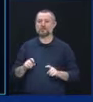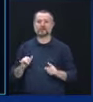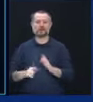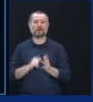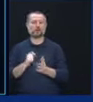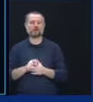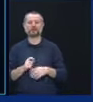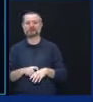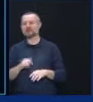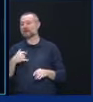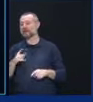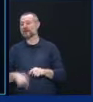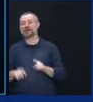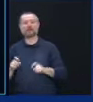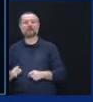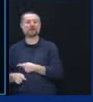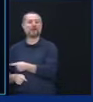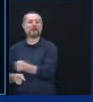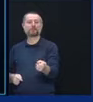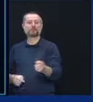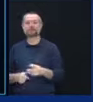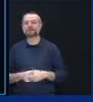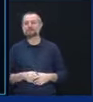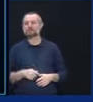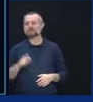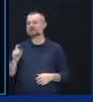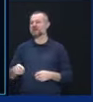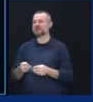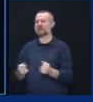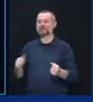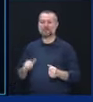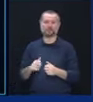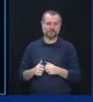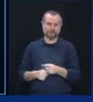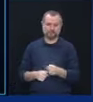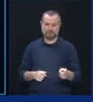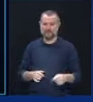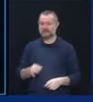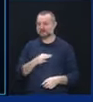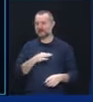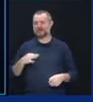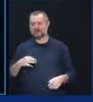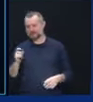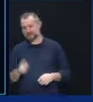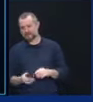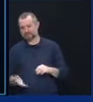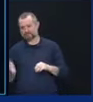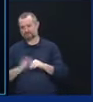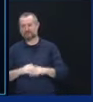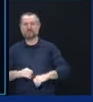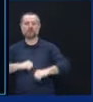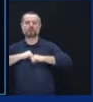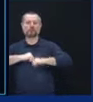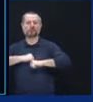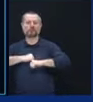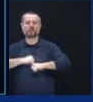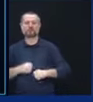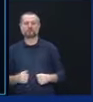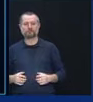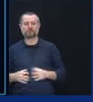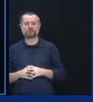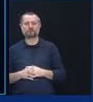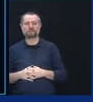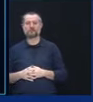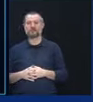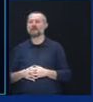way to test them. We have to fix that. Staff has to have more protection. They have to have more protective material.